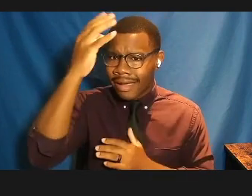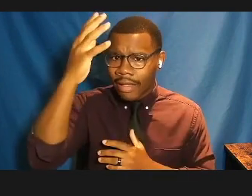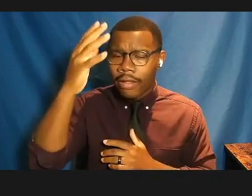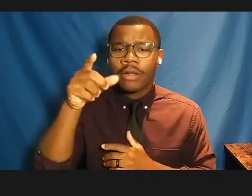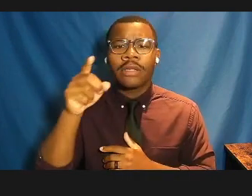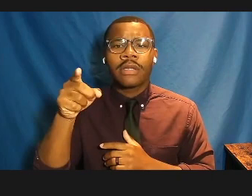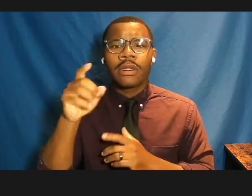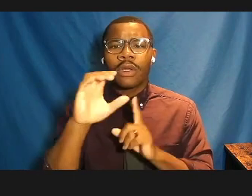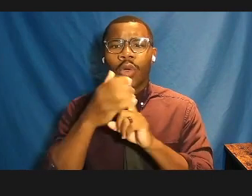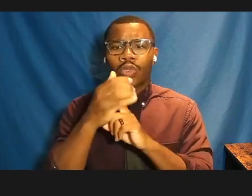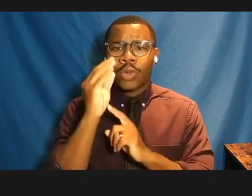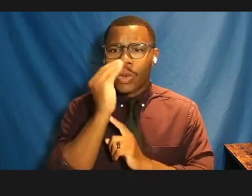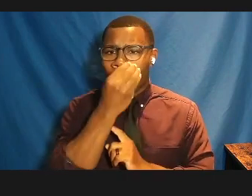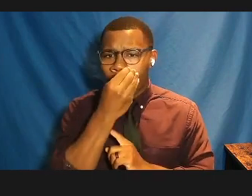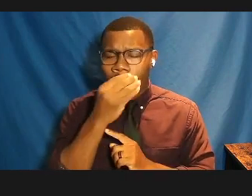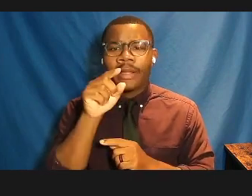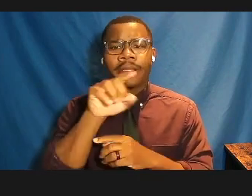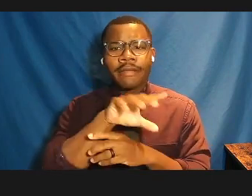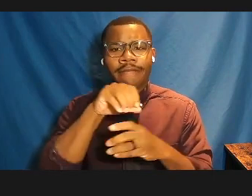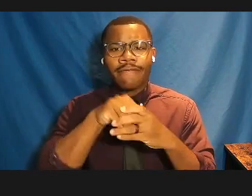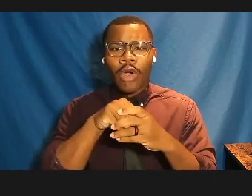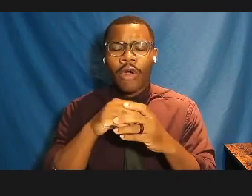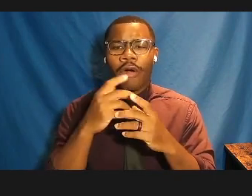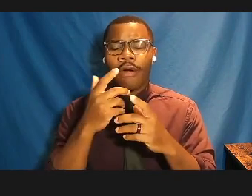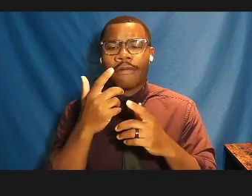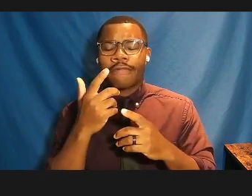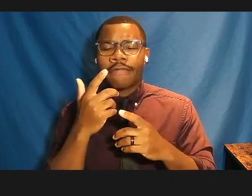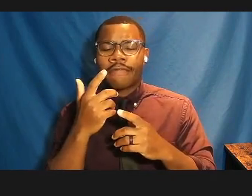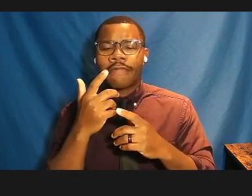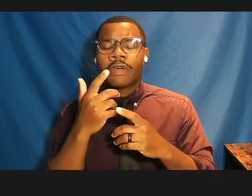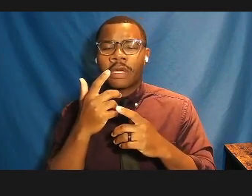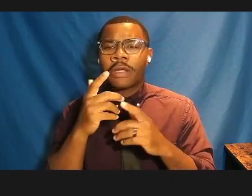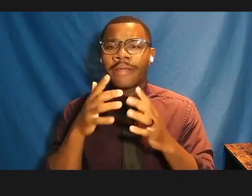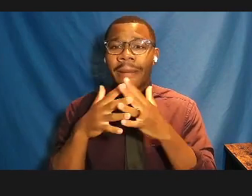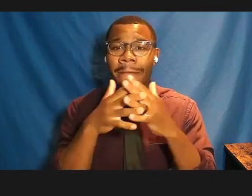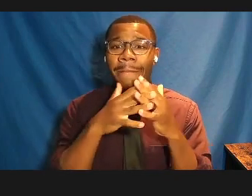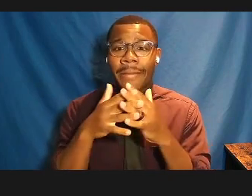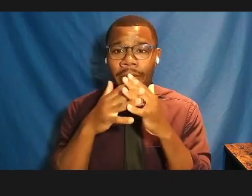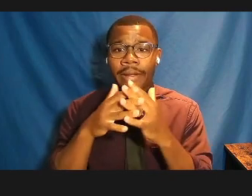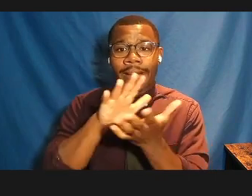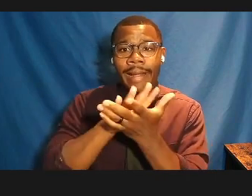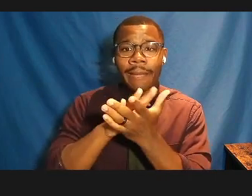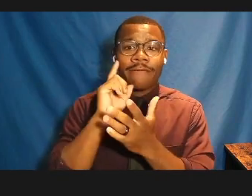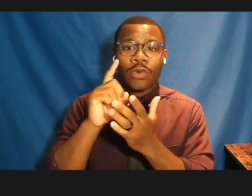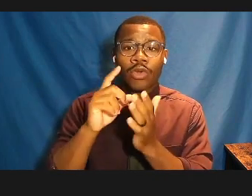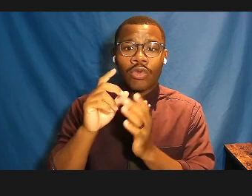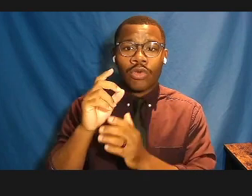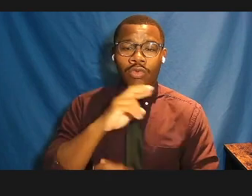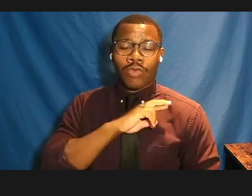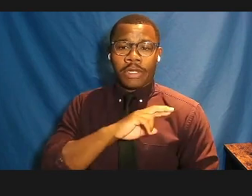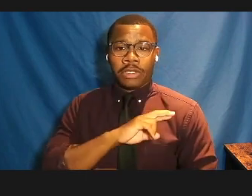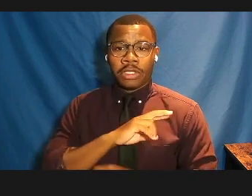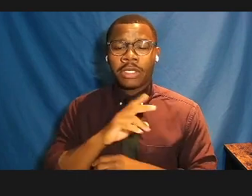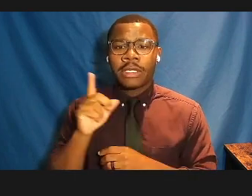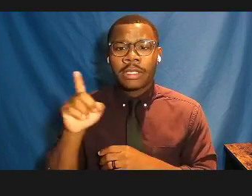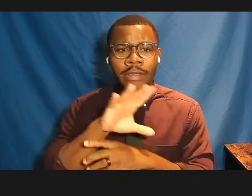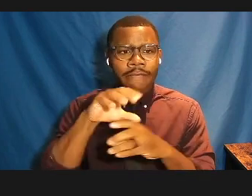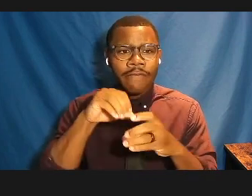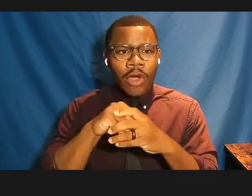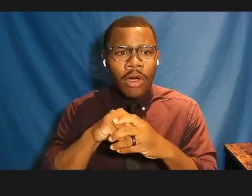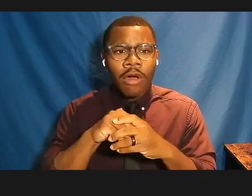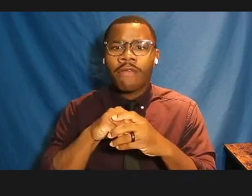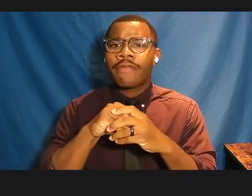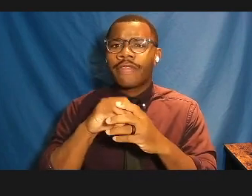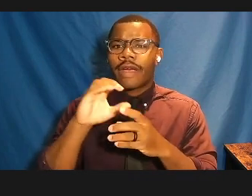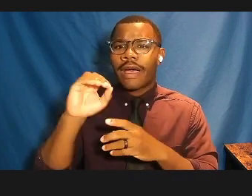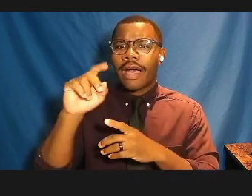diaspora religions unit in the American Academy of Religion, is a trustee of the Oxford Symposium on Food and Cookery, a board